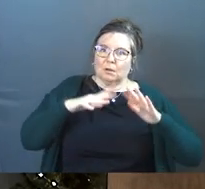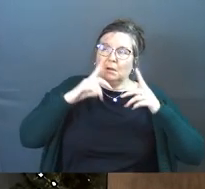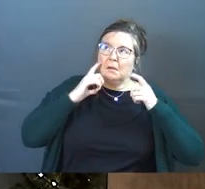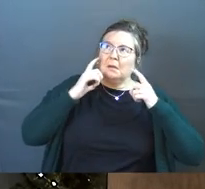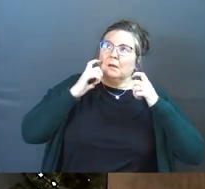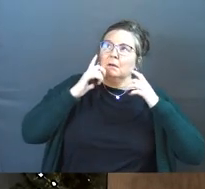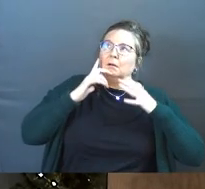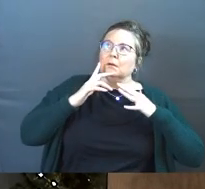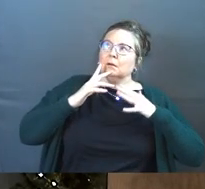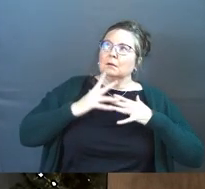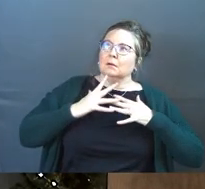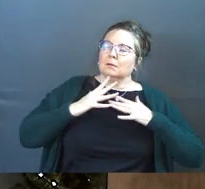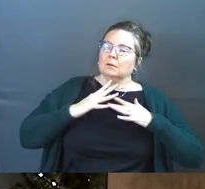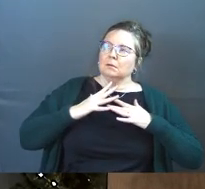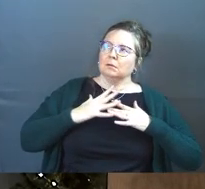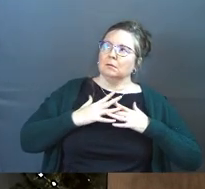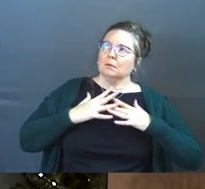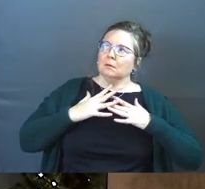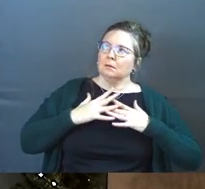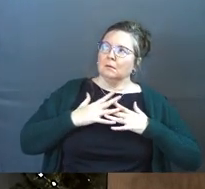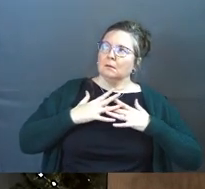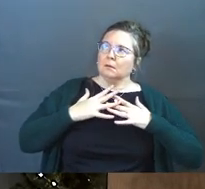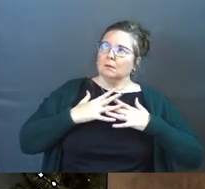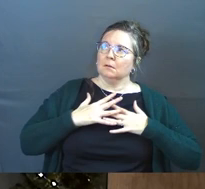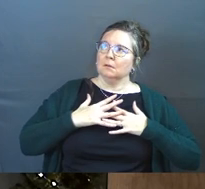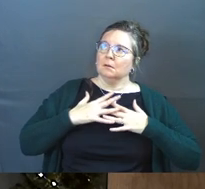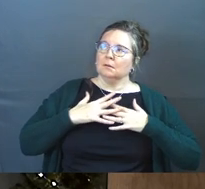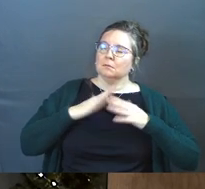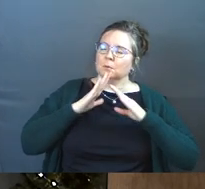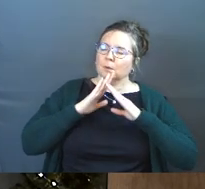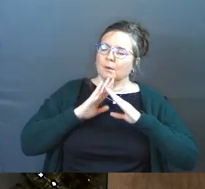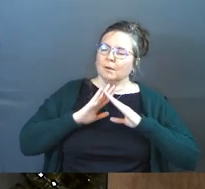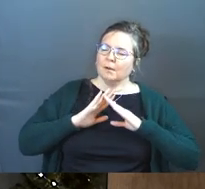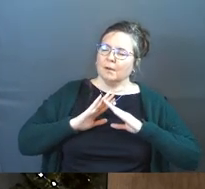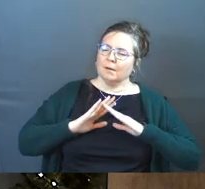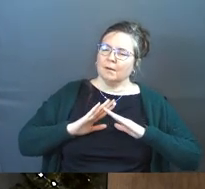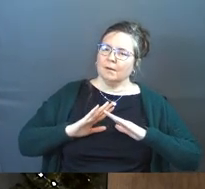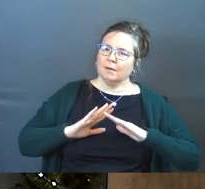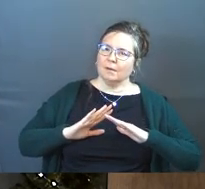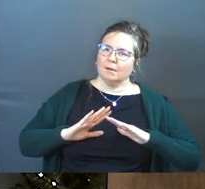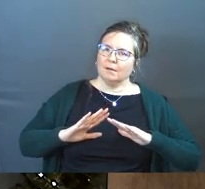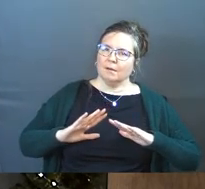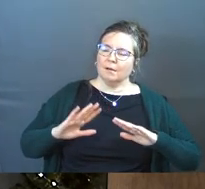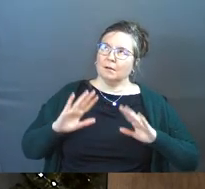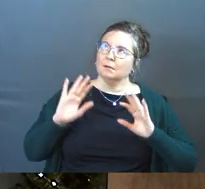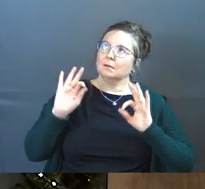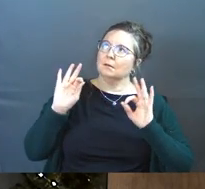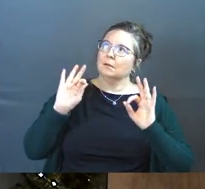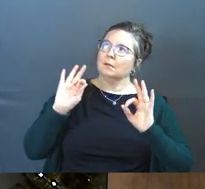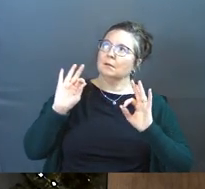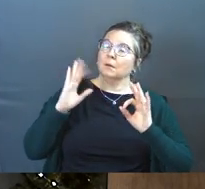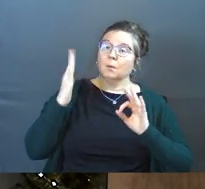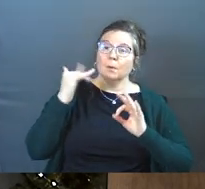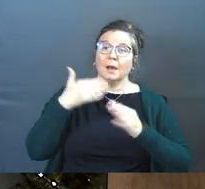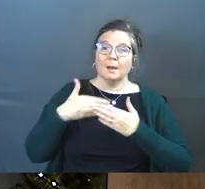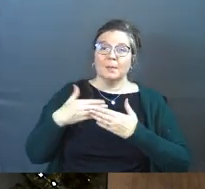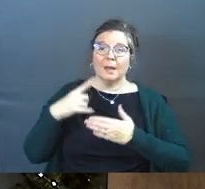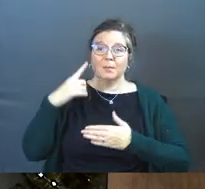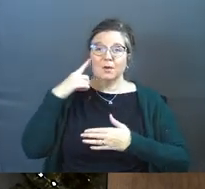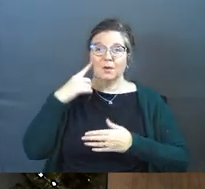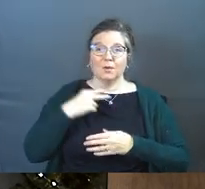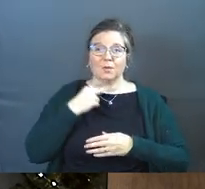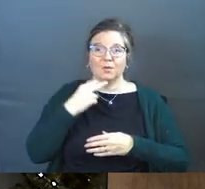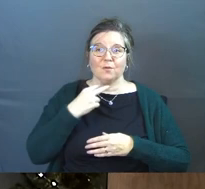down. Baby started to go quiet and to be at peace. Because baby heard